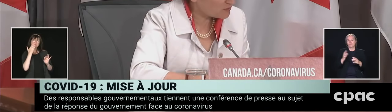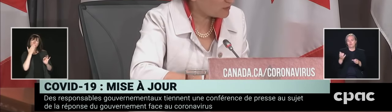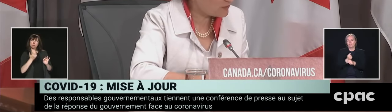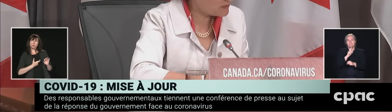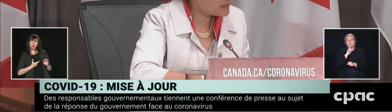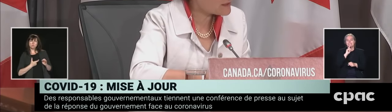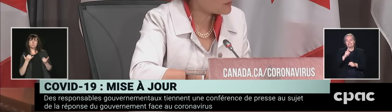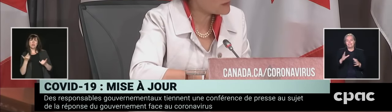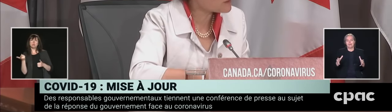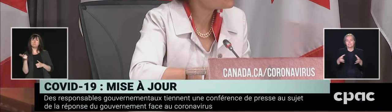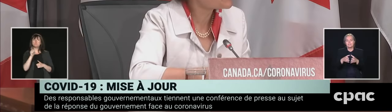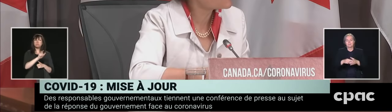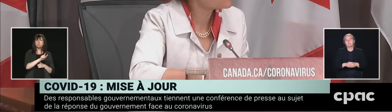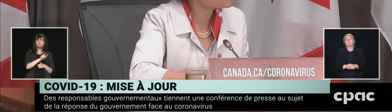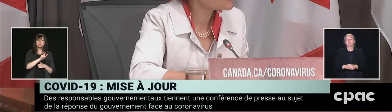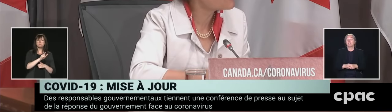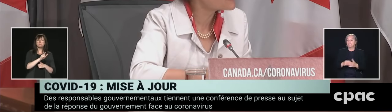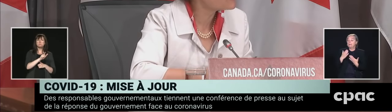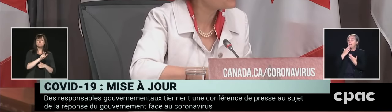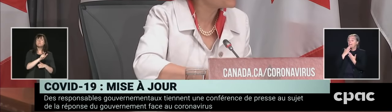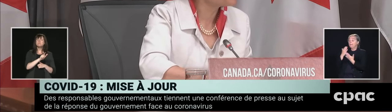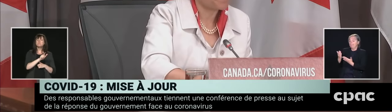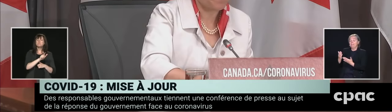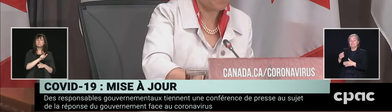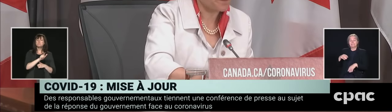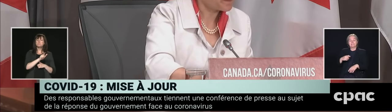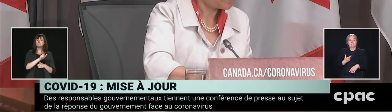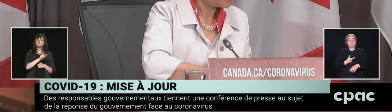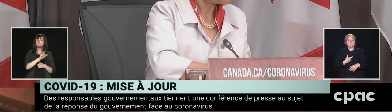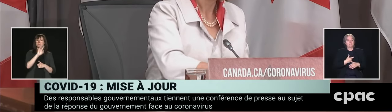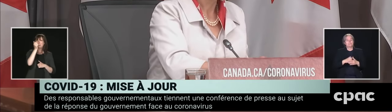à Stephen Guilbault, le ministre du Patrimoine canadien. Stephen, s vous plaît.